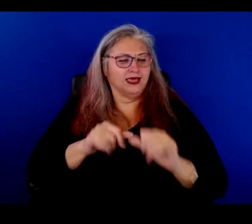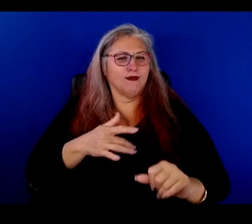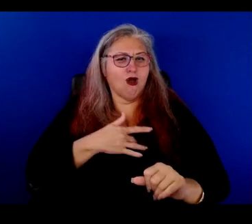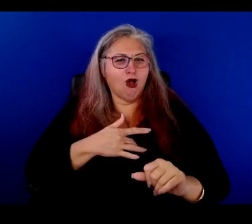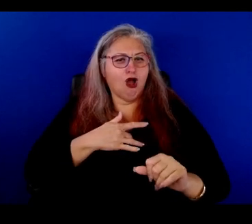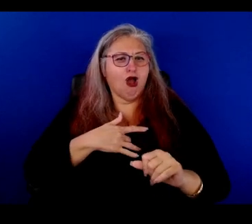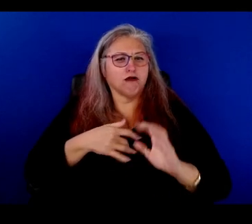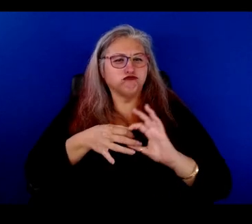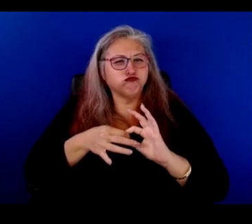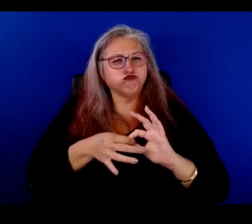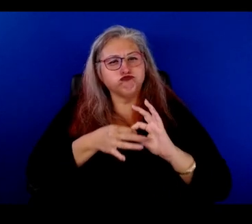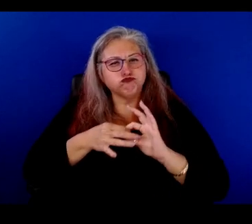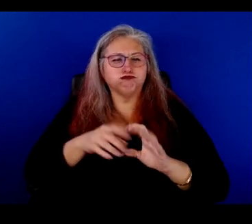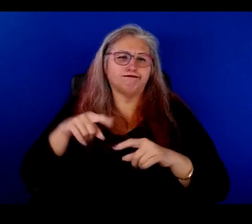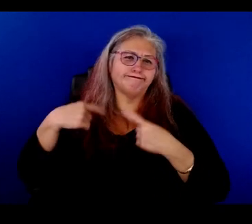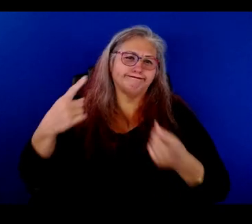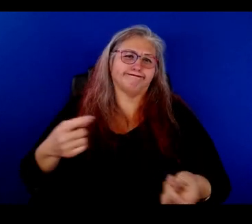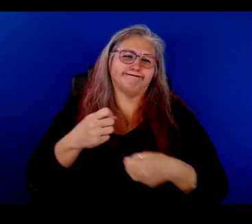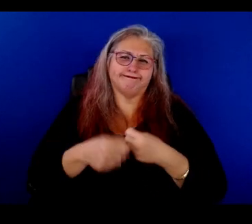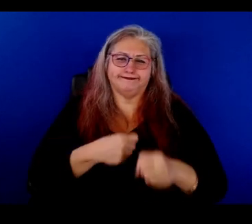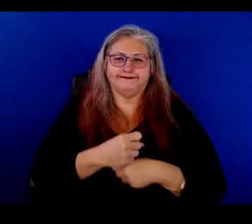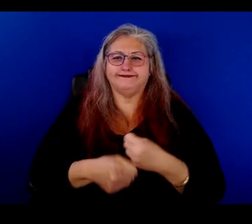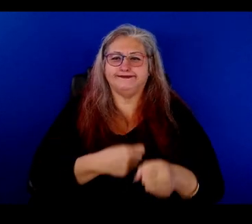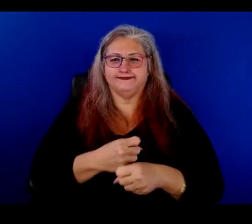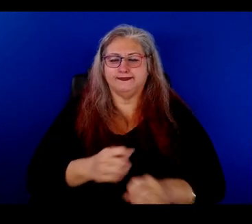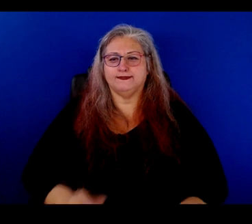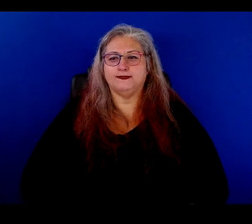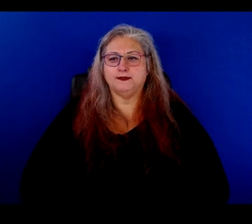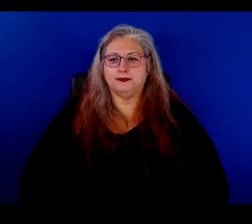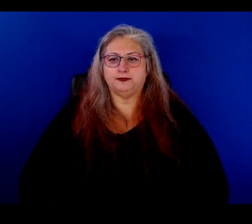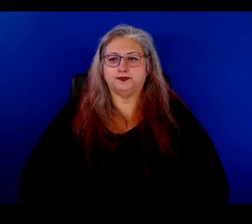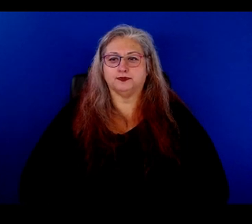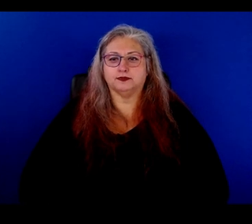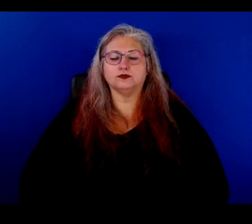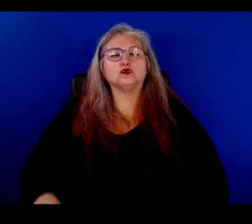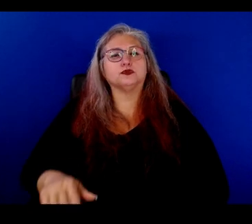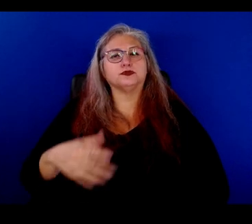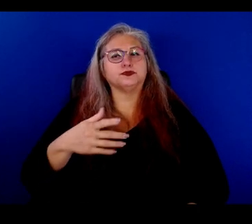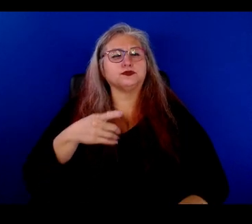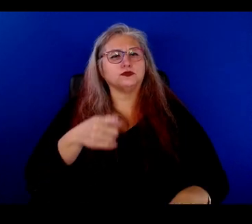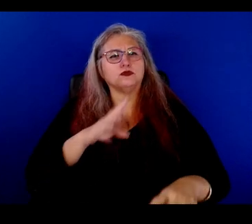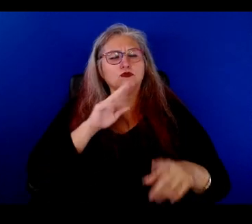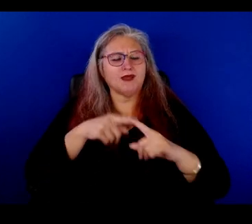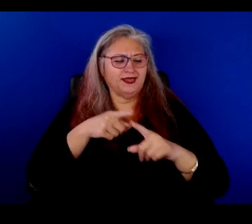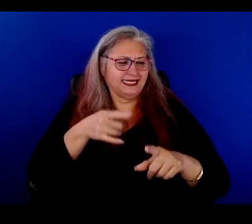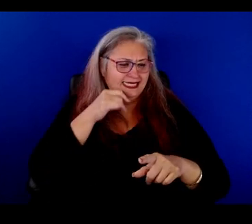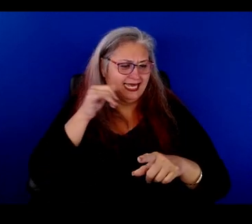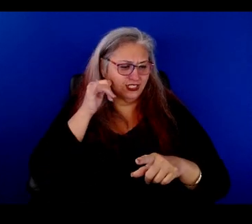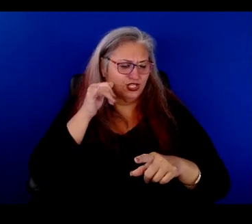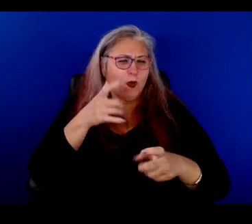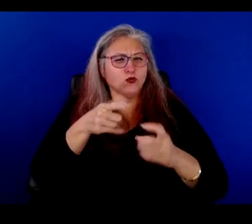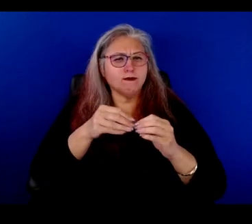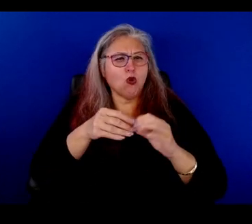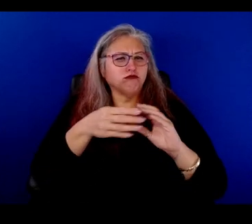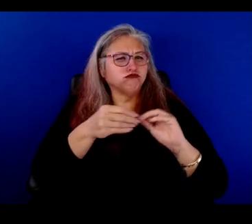woven together in all these times. So, um, you were saying, you were talking about this yesterday, and I want you to talk